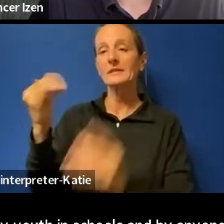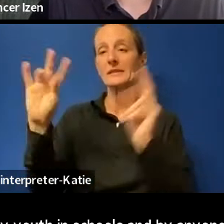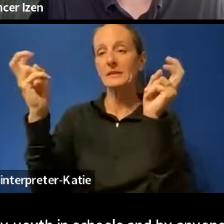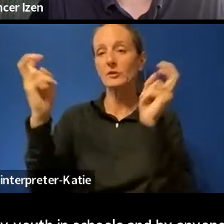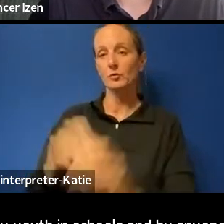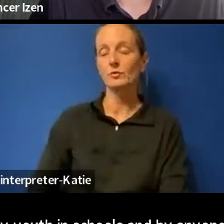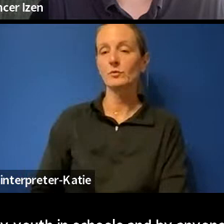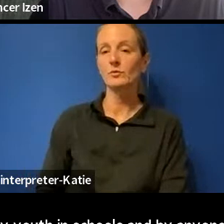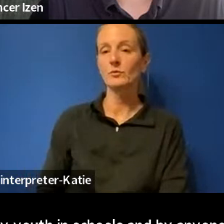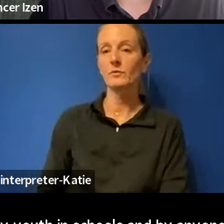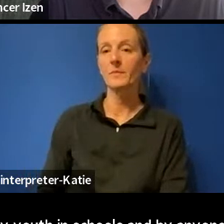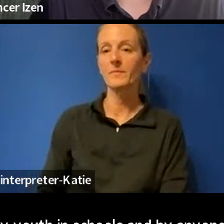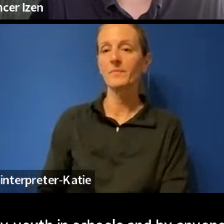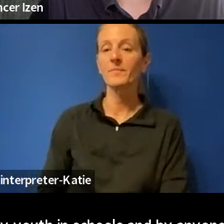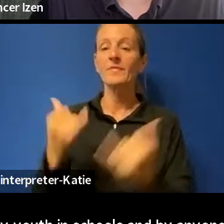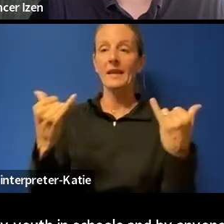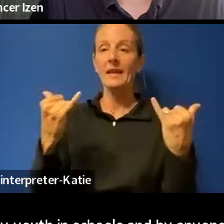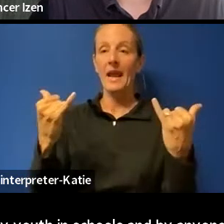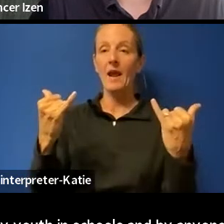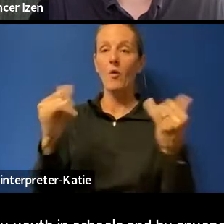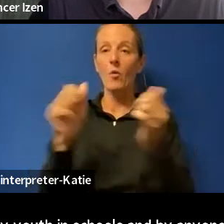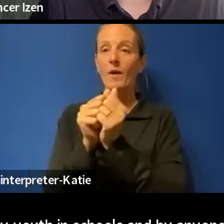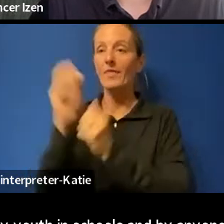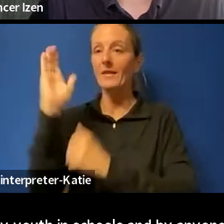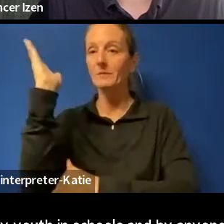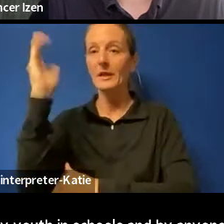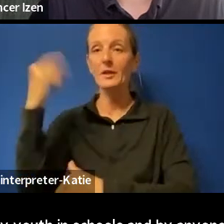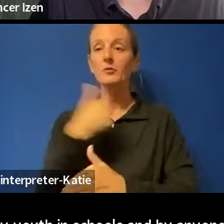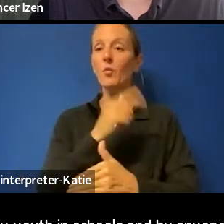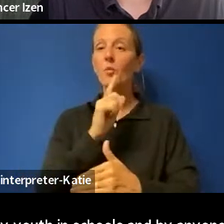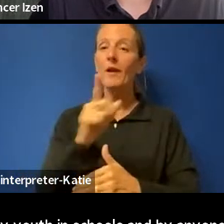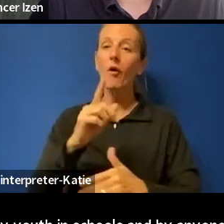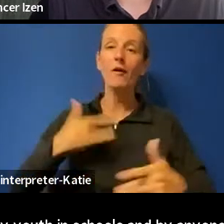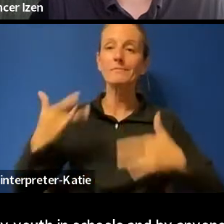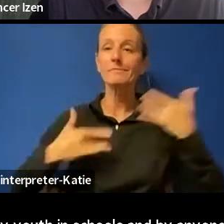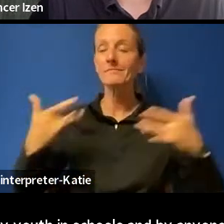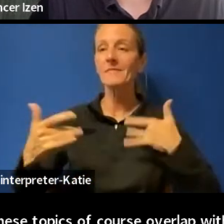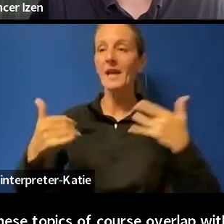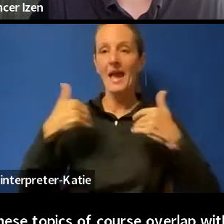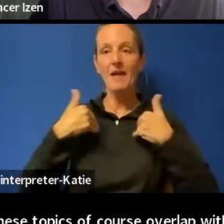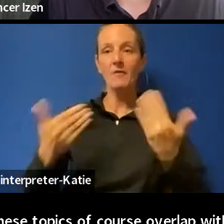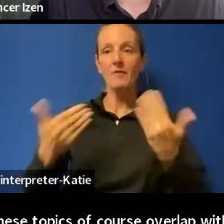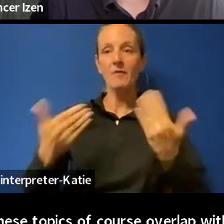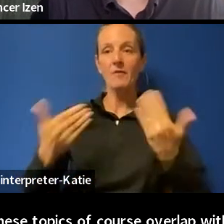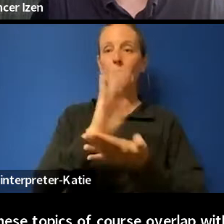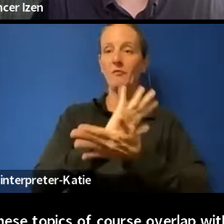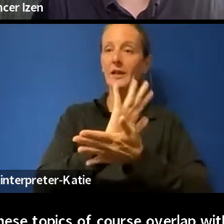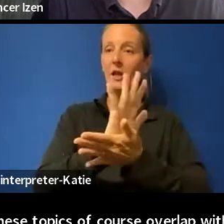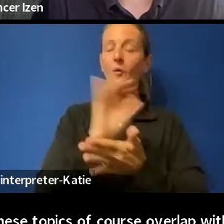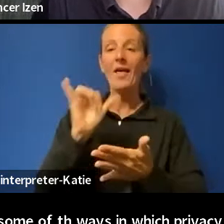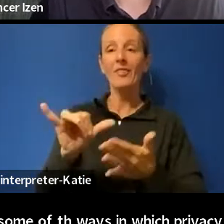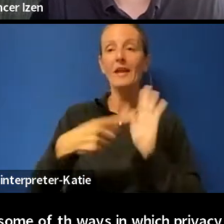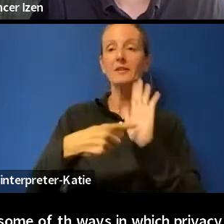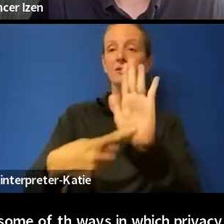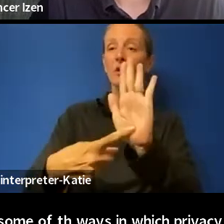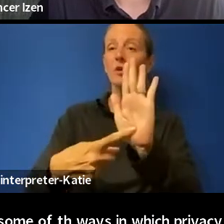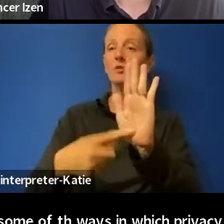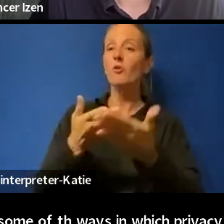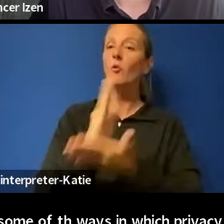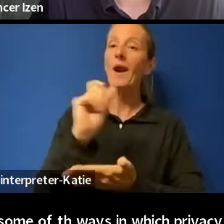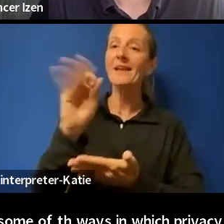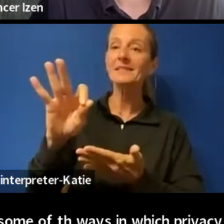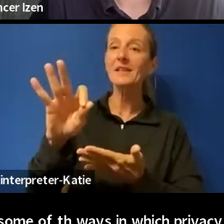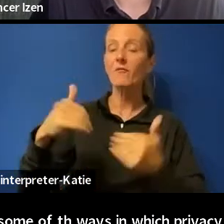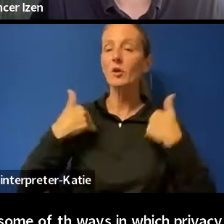Before we begin with our speakers, we're excited to premiere a new animated video which looks at the rights of youth and their smartphones in